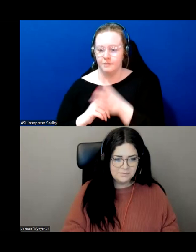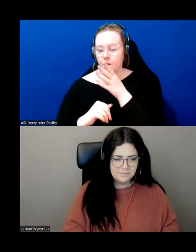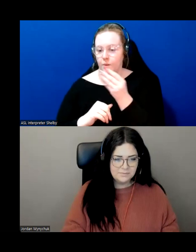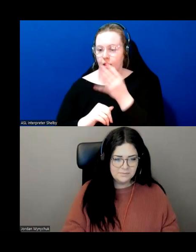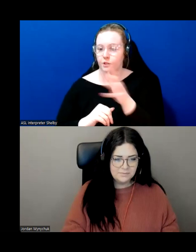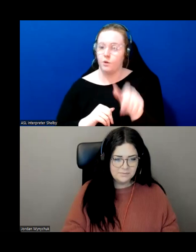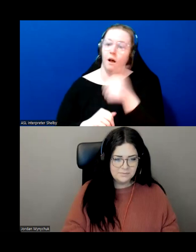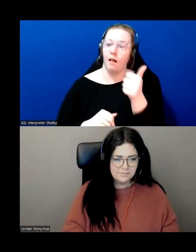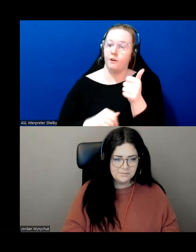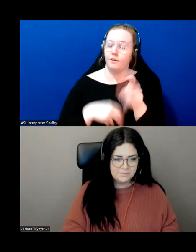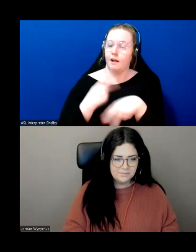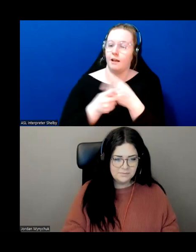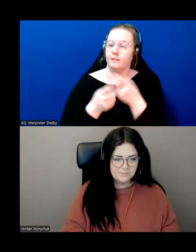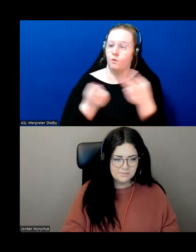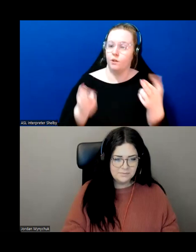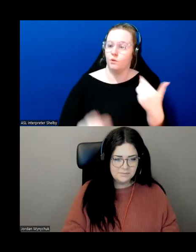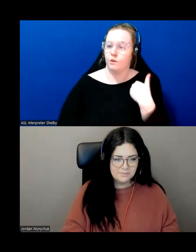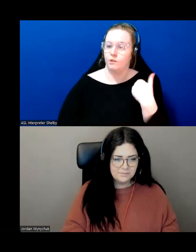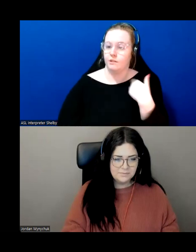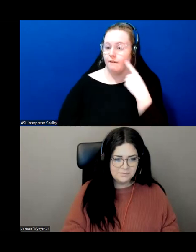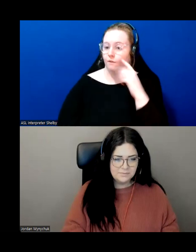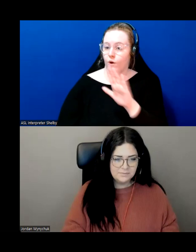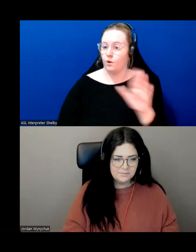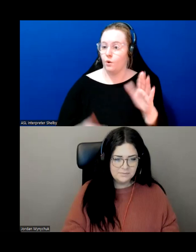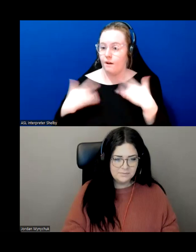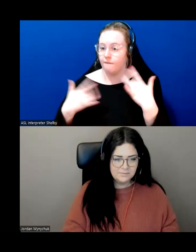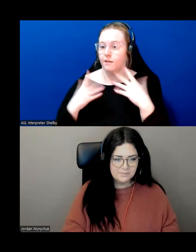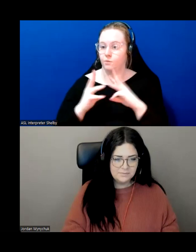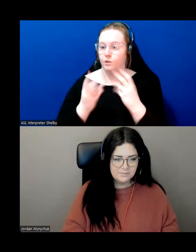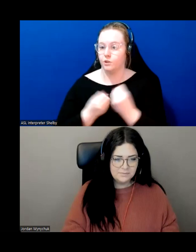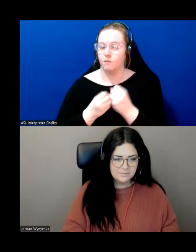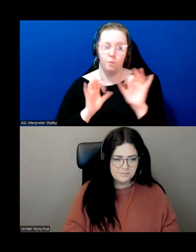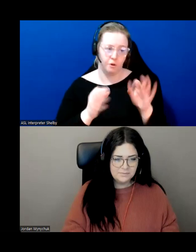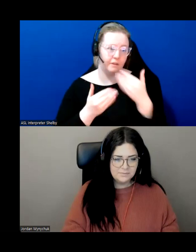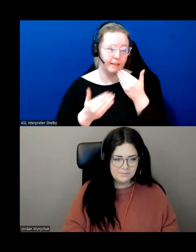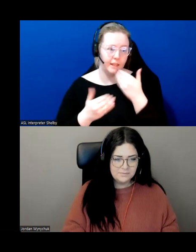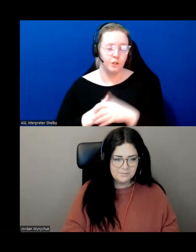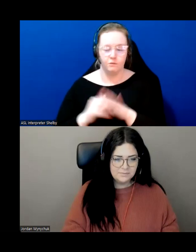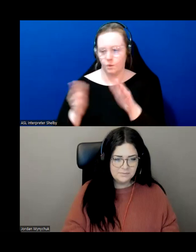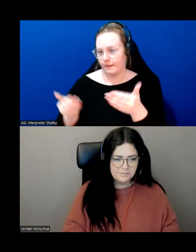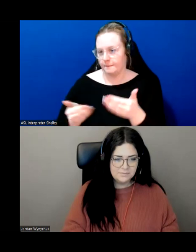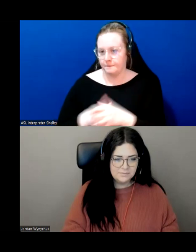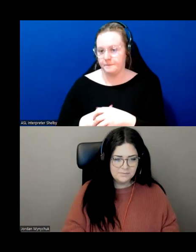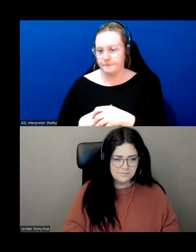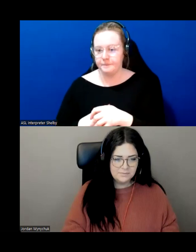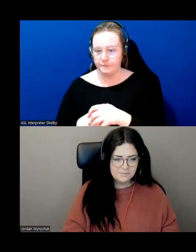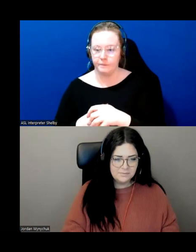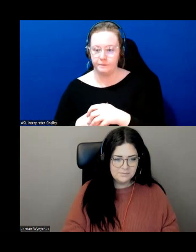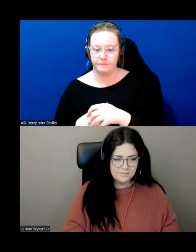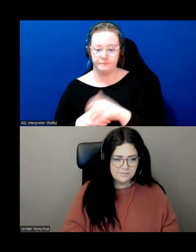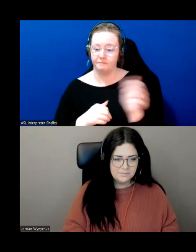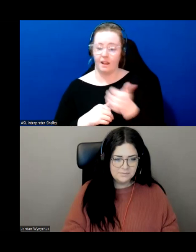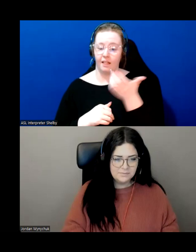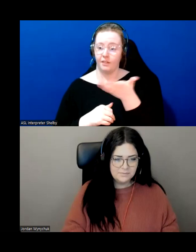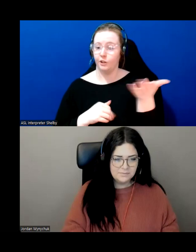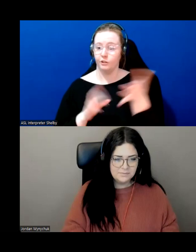supportive materials that i can certainly provide to you for your events that's great catherine thank you you are very welcome anybody else